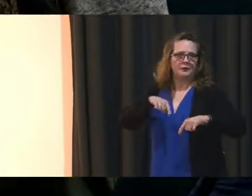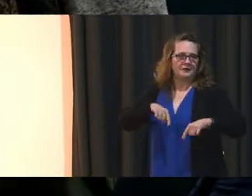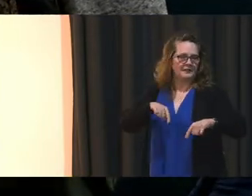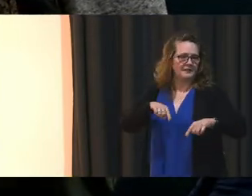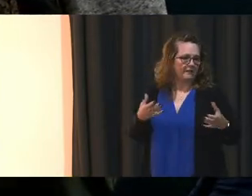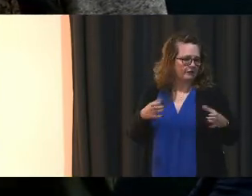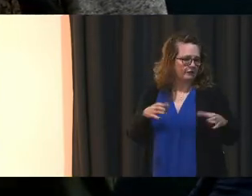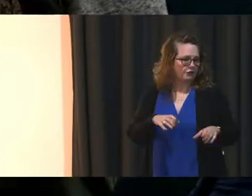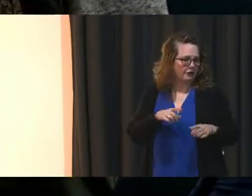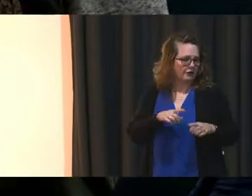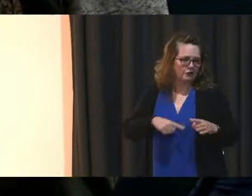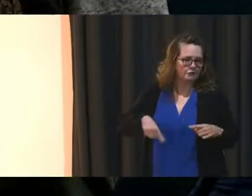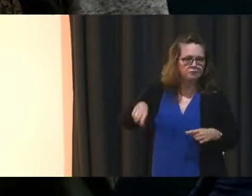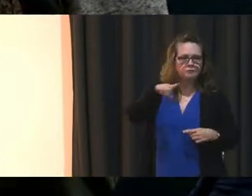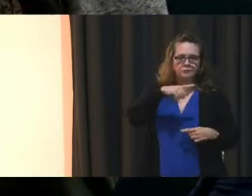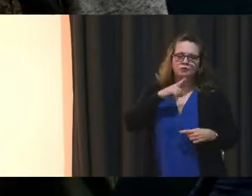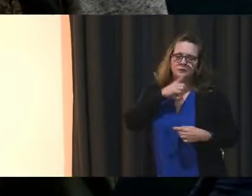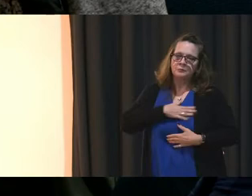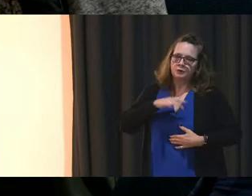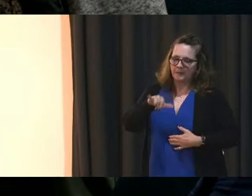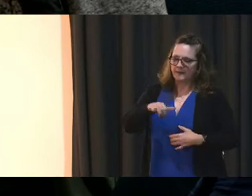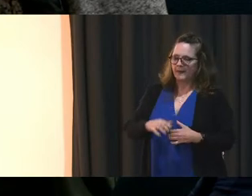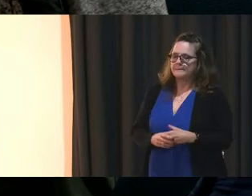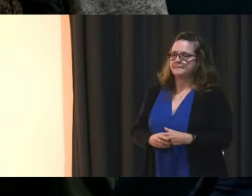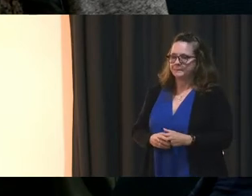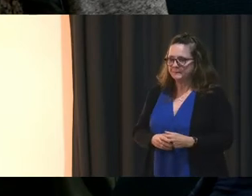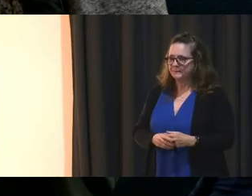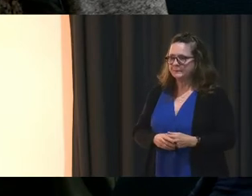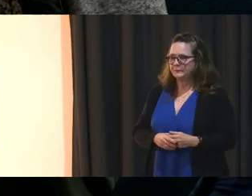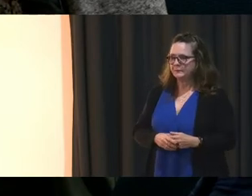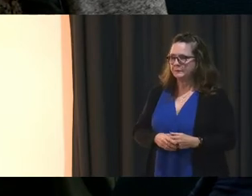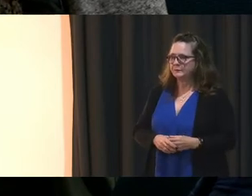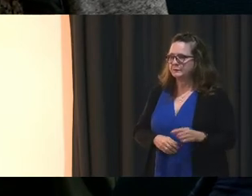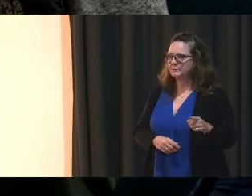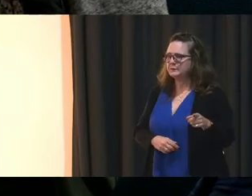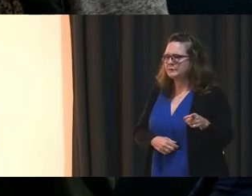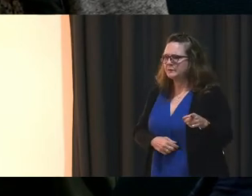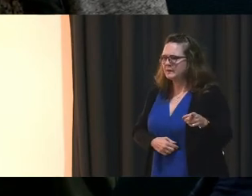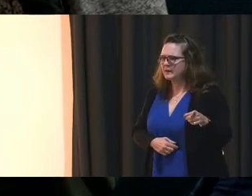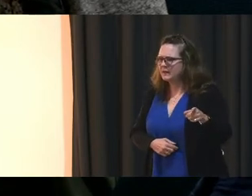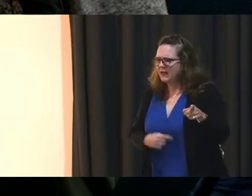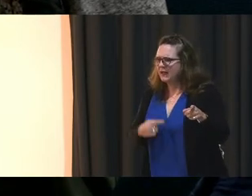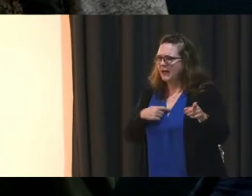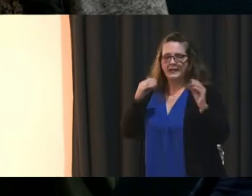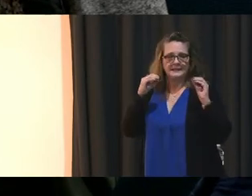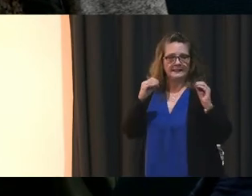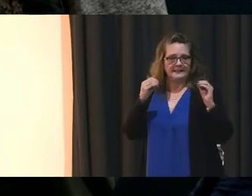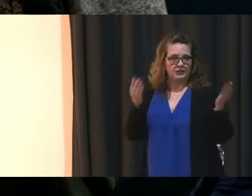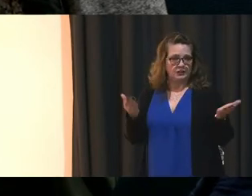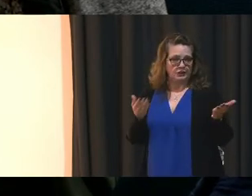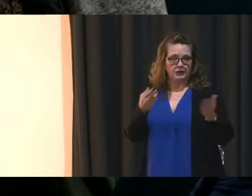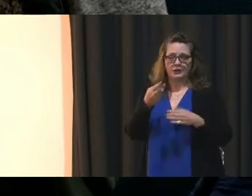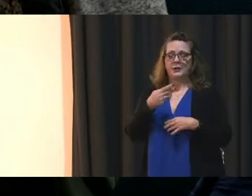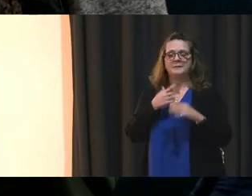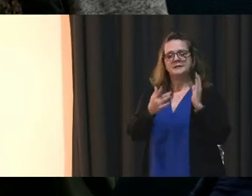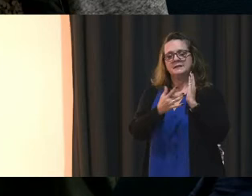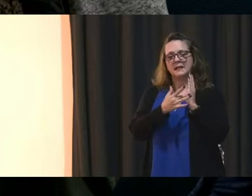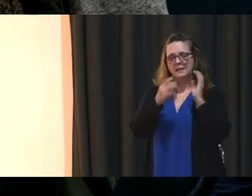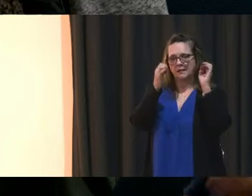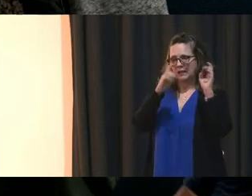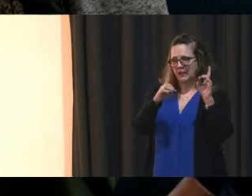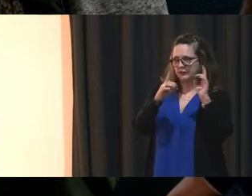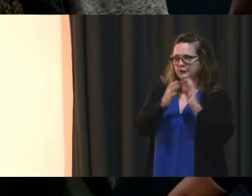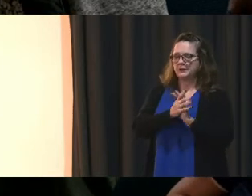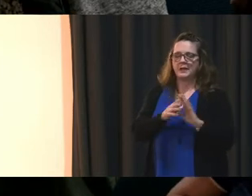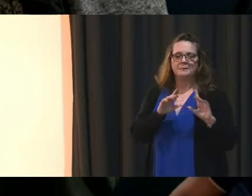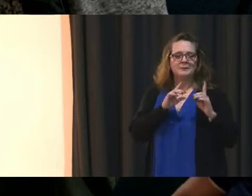to learn more from our stakeholders. Much appreciated, sir. So, Lou, I'm Mr. Chair of Nika Bisi. I teach here at High Point, technology education. I'm the